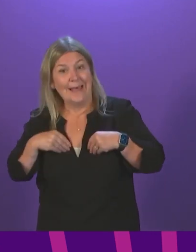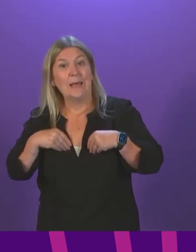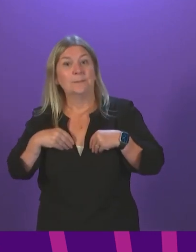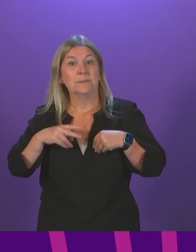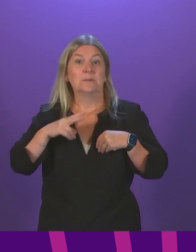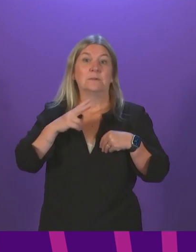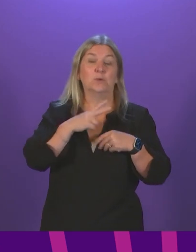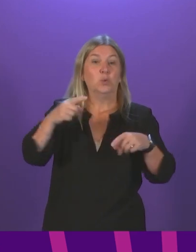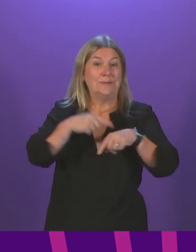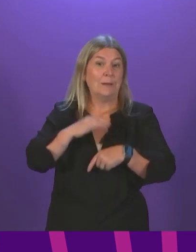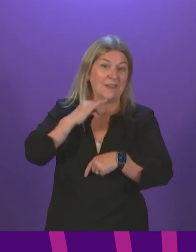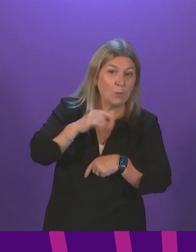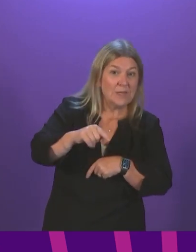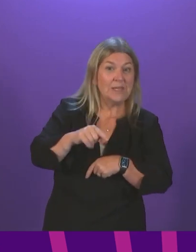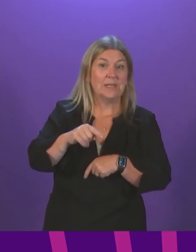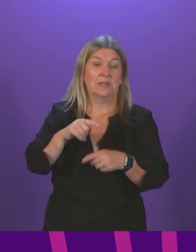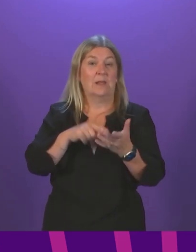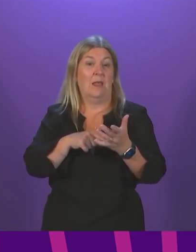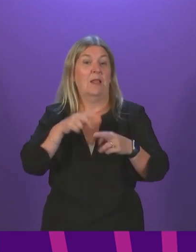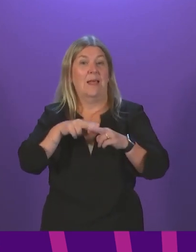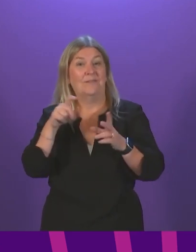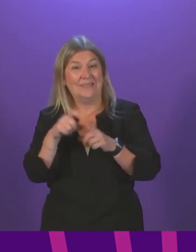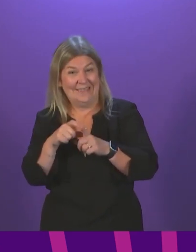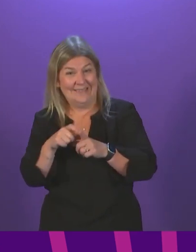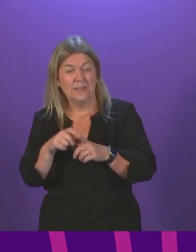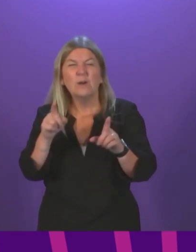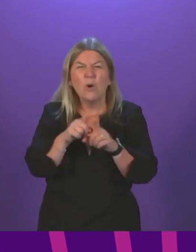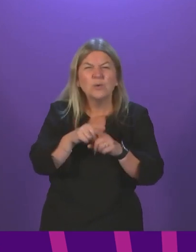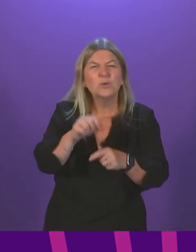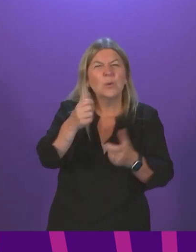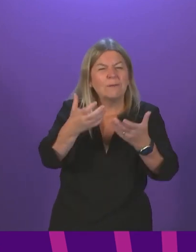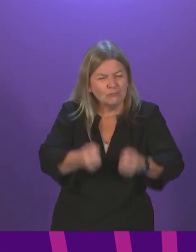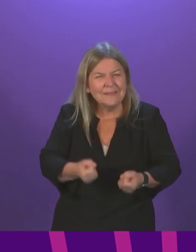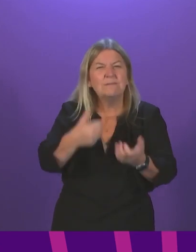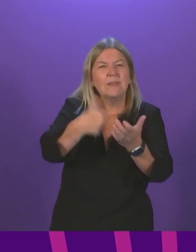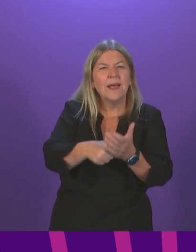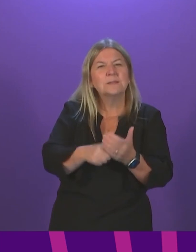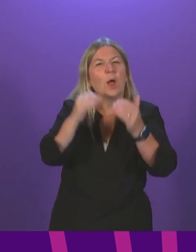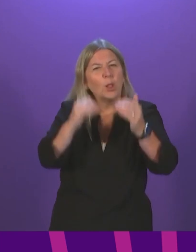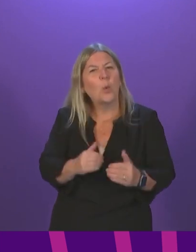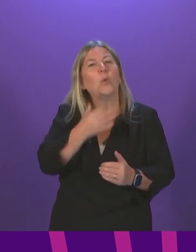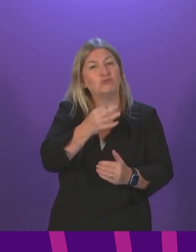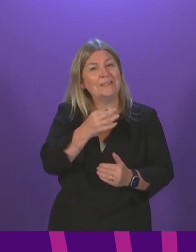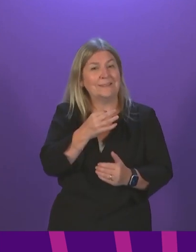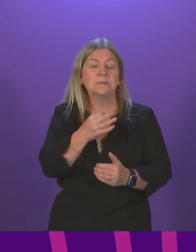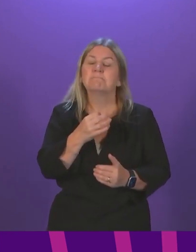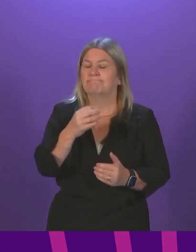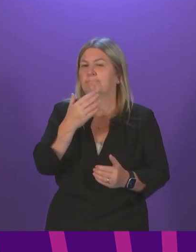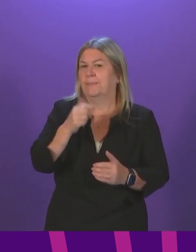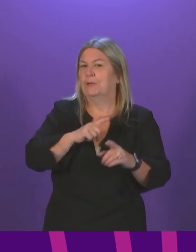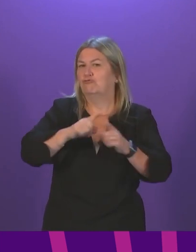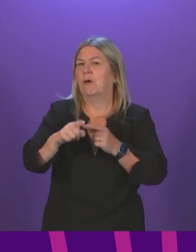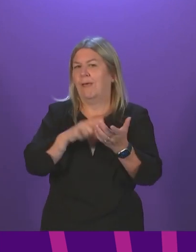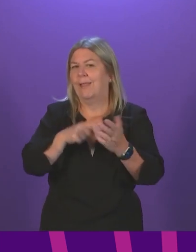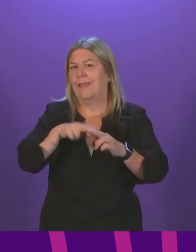And, on an additional basis, if you get one of these low-risk contact letters. Emma Harper, to be followed by Jenny